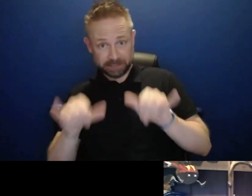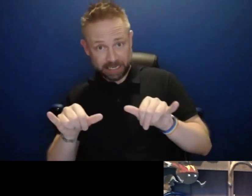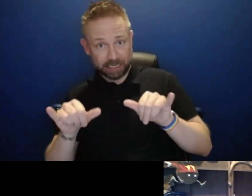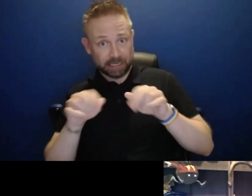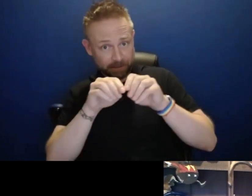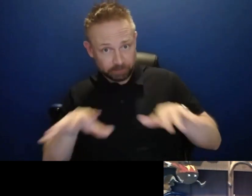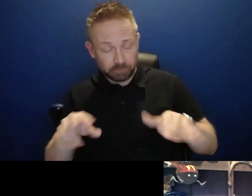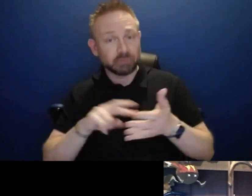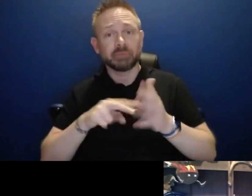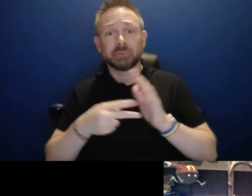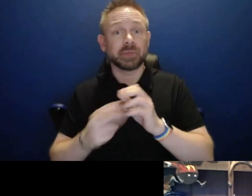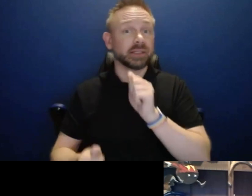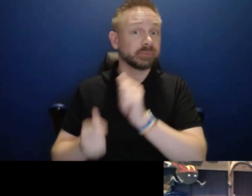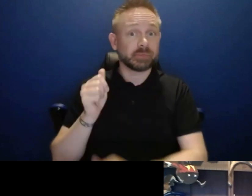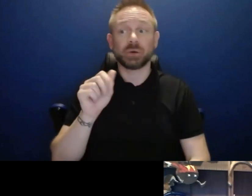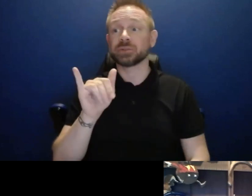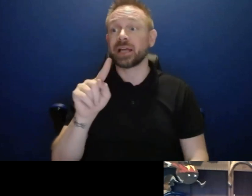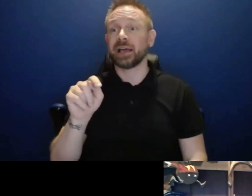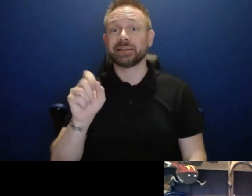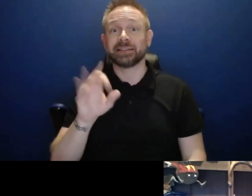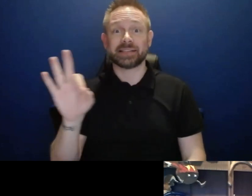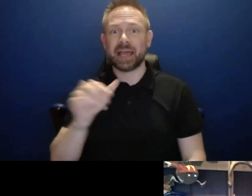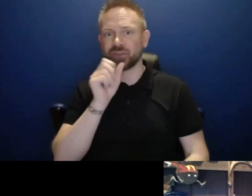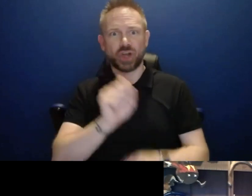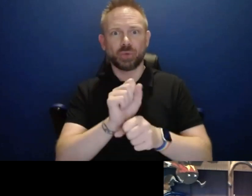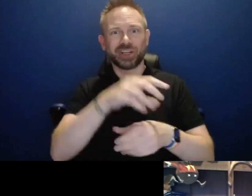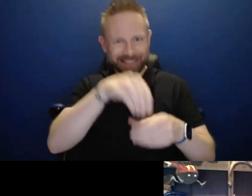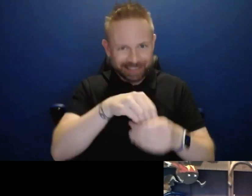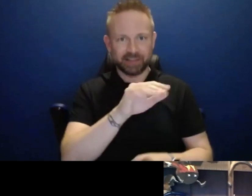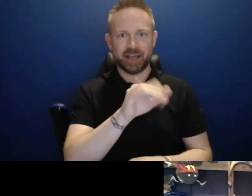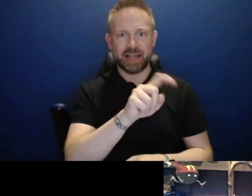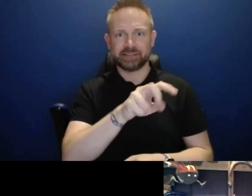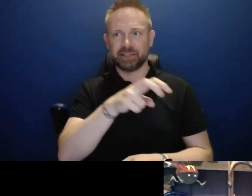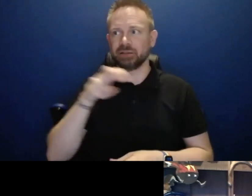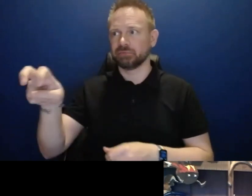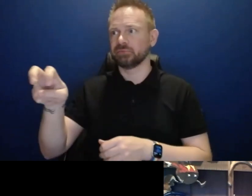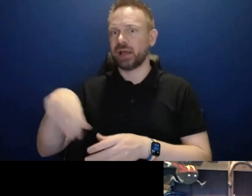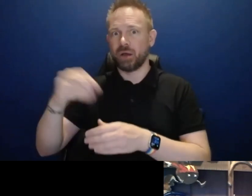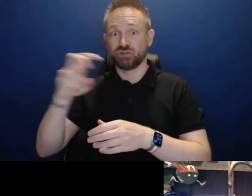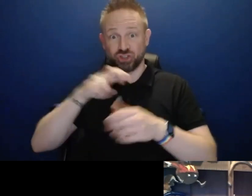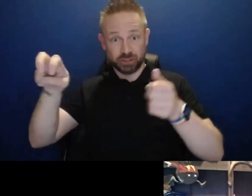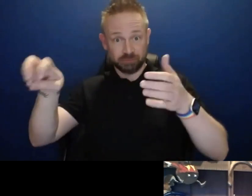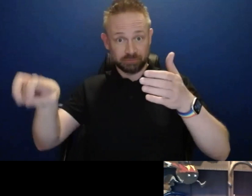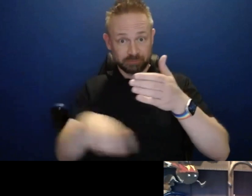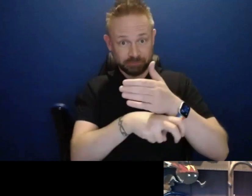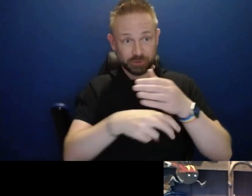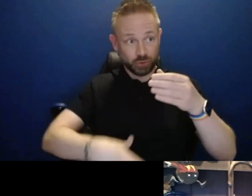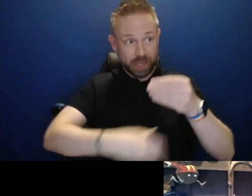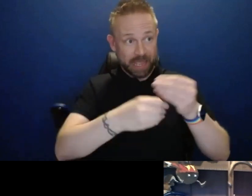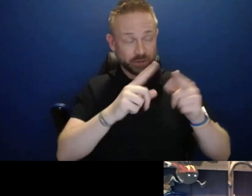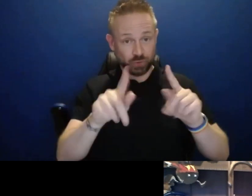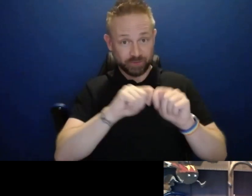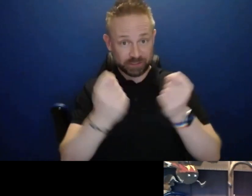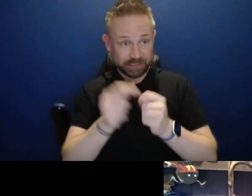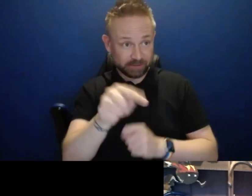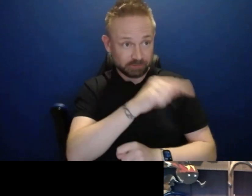of the IT staff that are currently external to IST expect to be placed within the existing teams, based